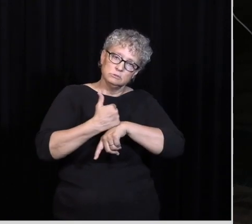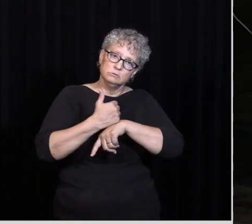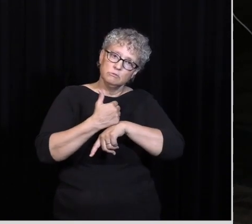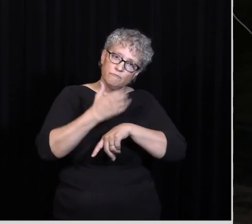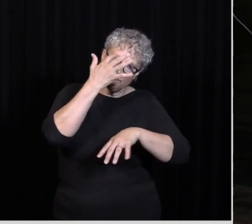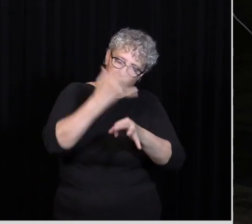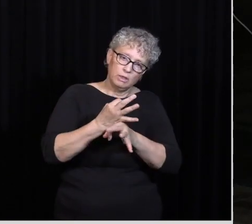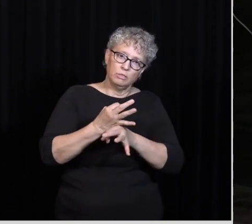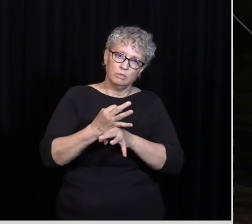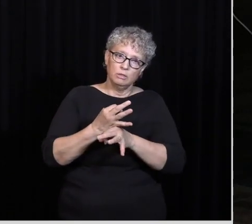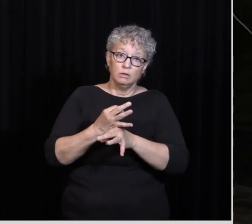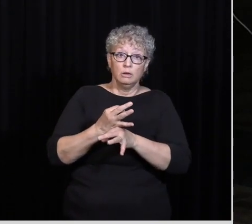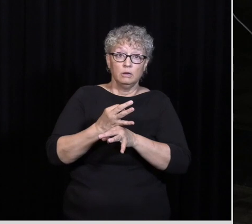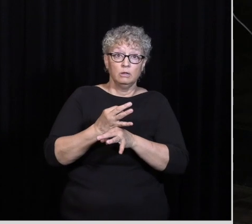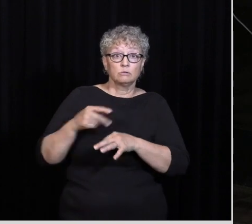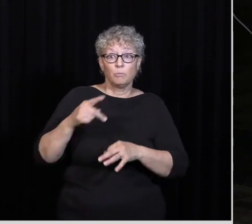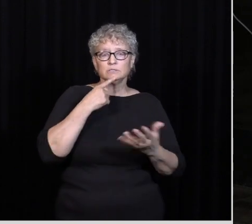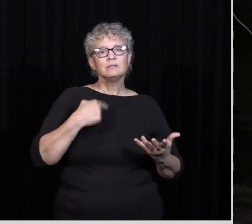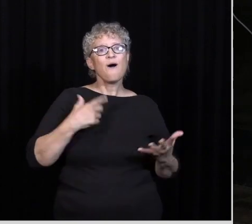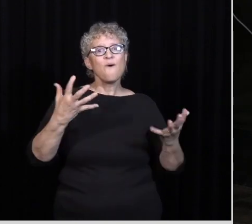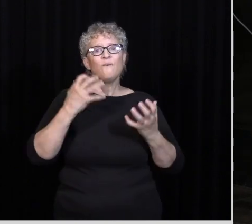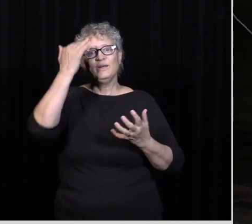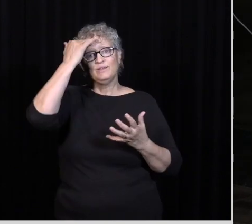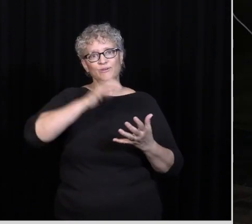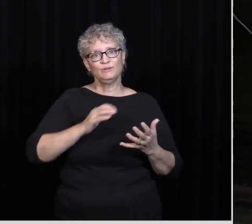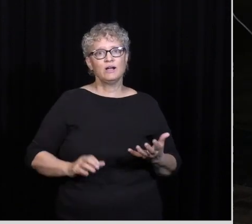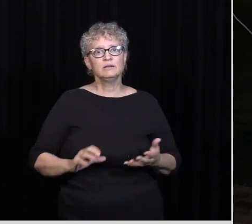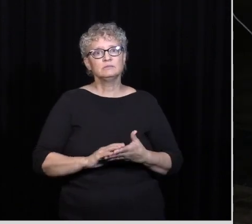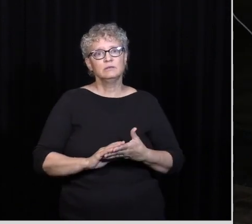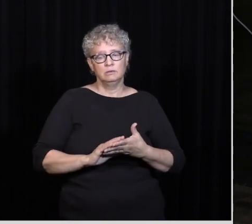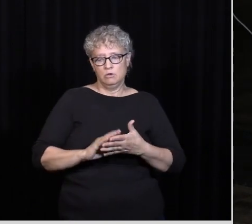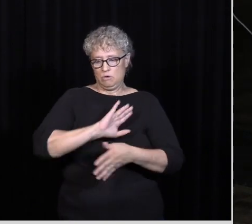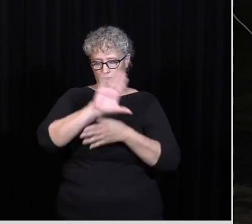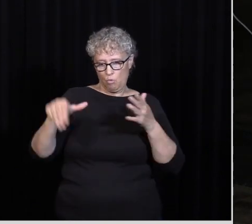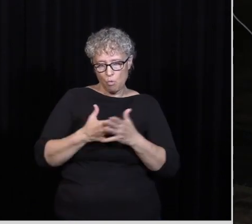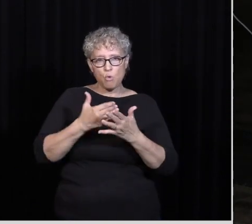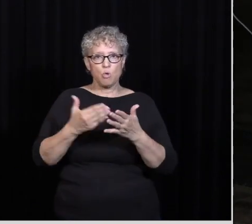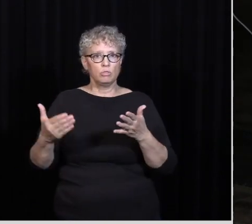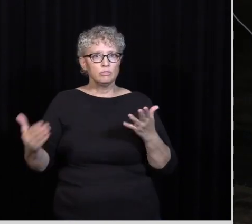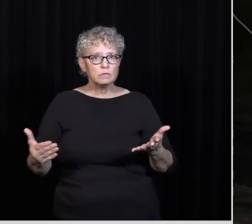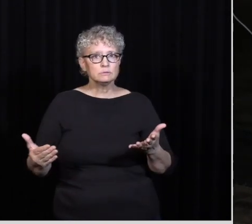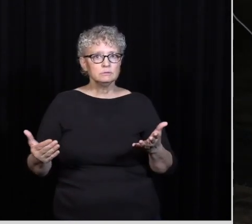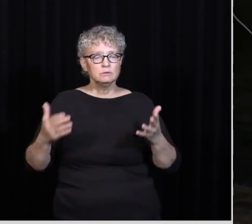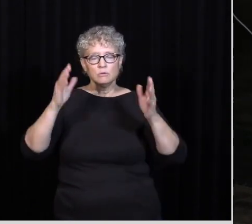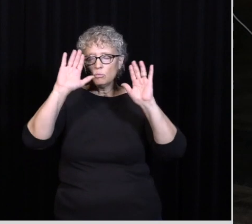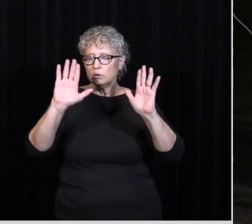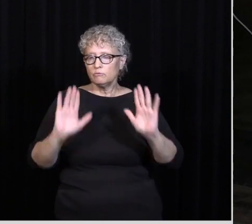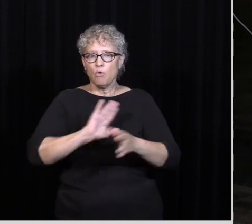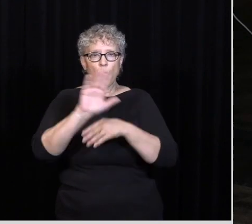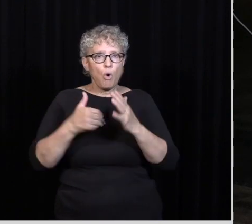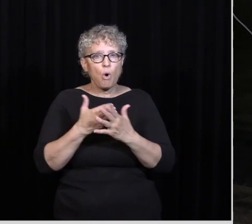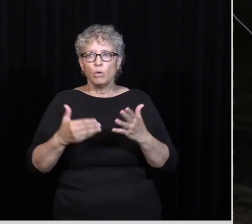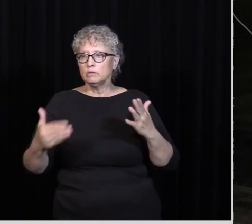He Says I Want To Know Christ Like Of All The Things Isn't It Great Of All The Things That